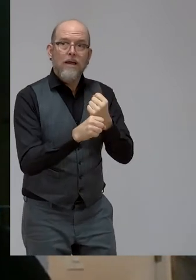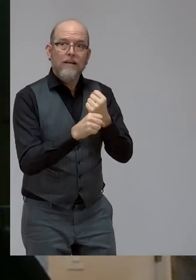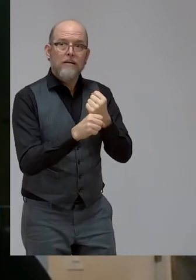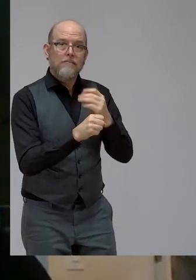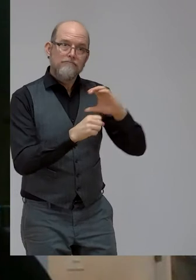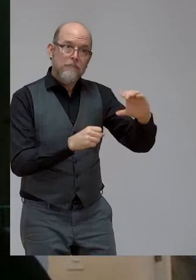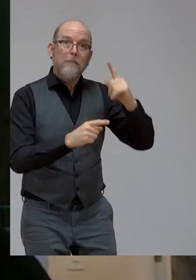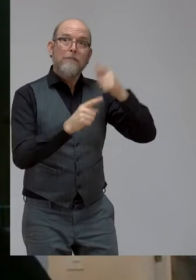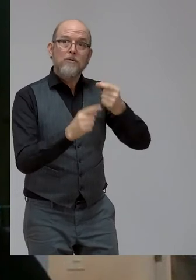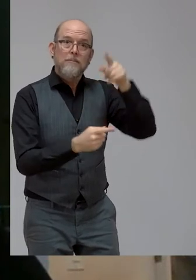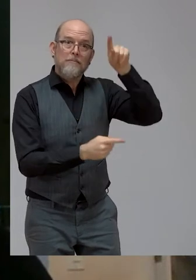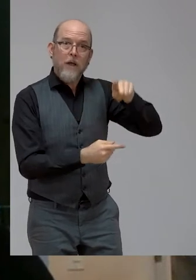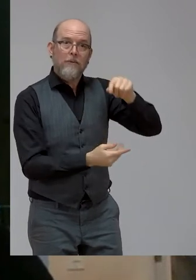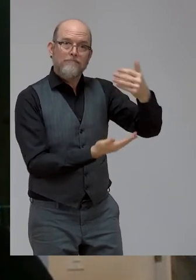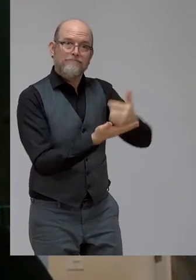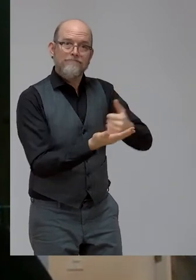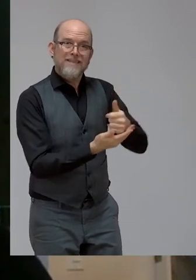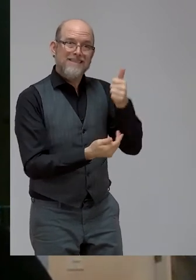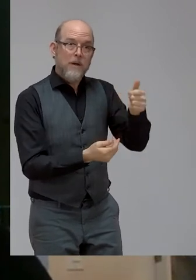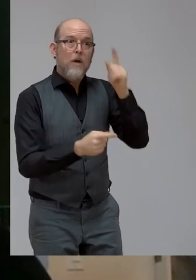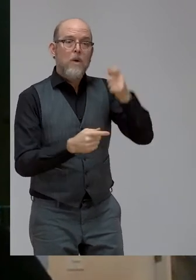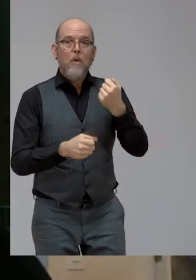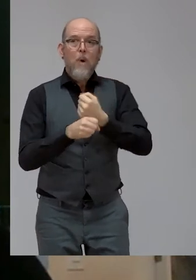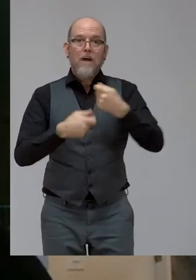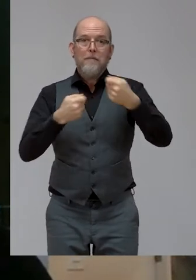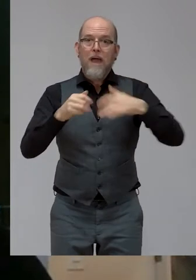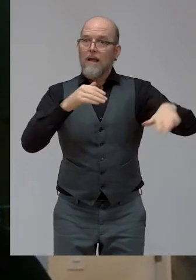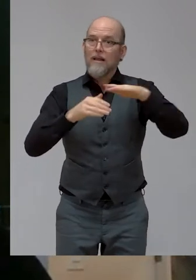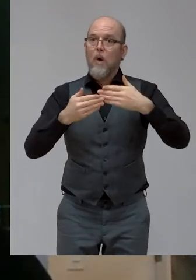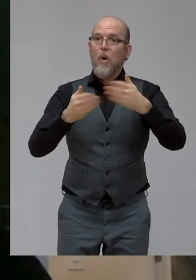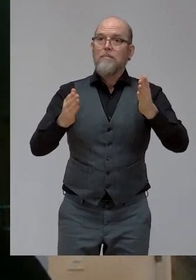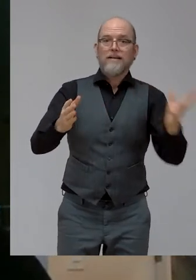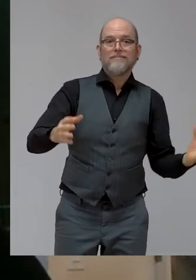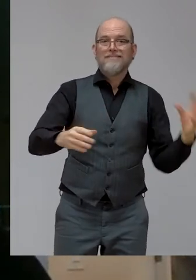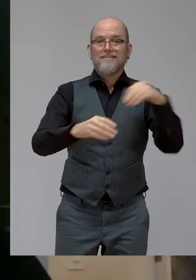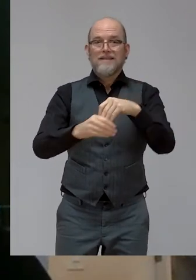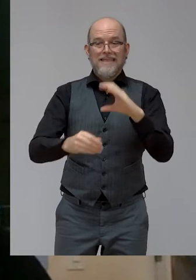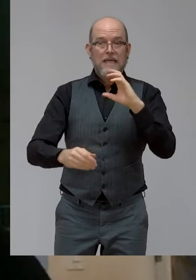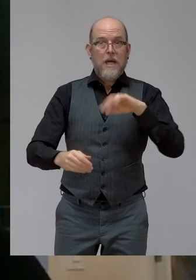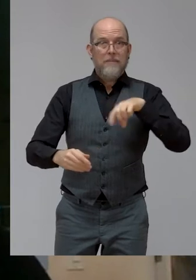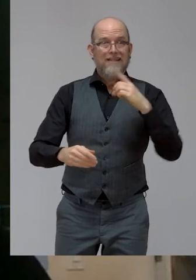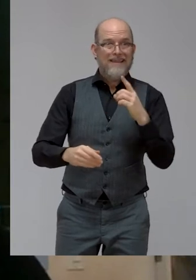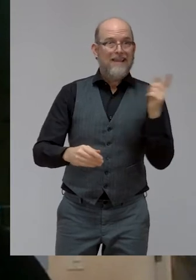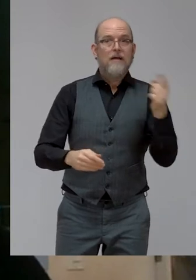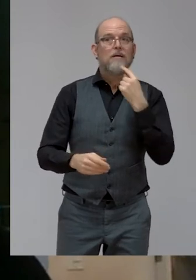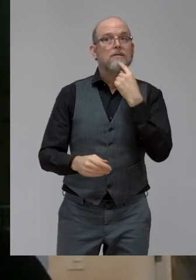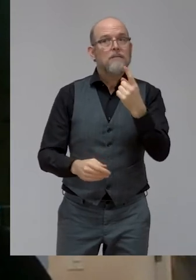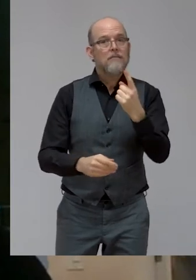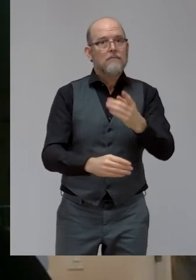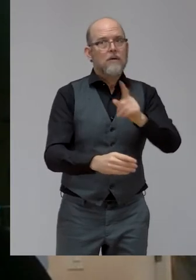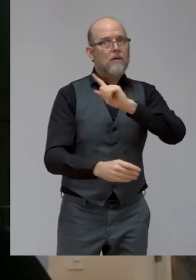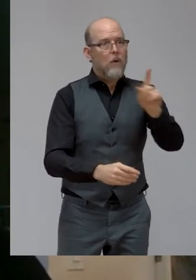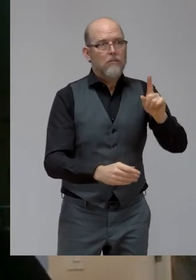labor markets. The CRPD unequivocally prohibits discrimination on the basis of disability